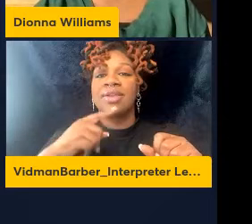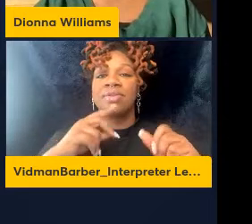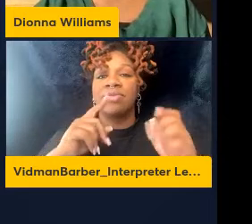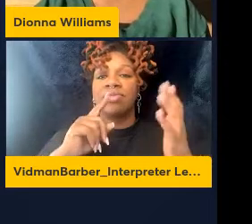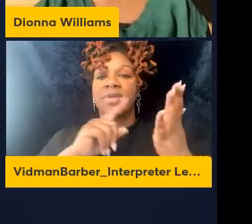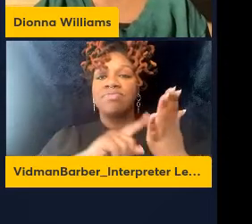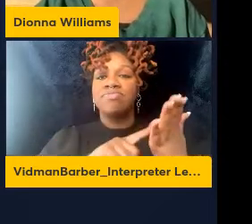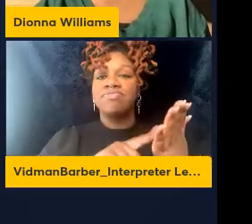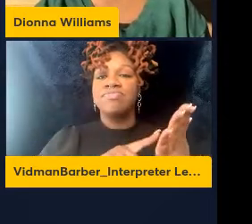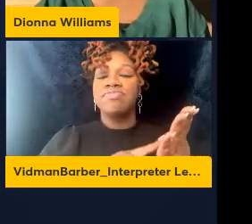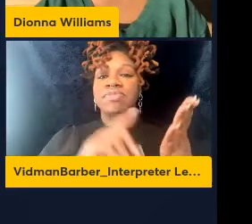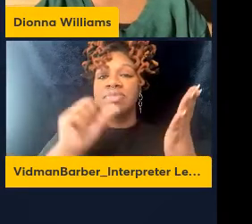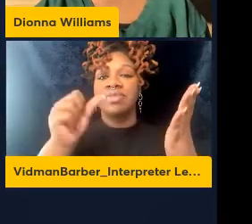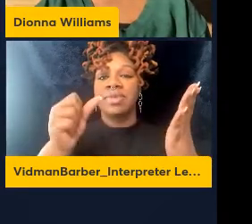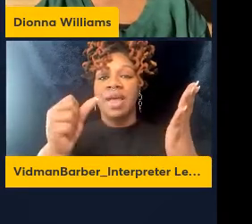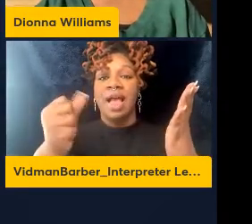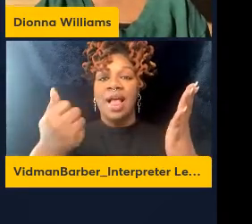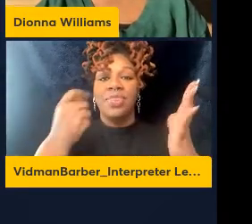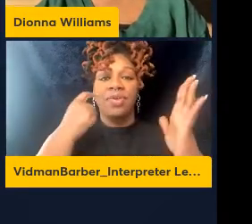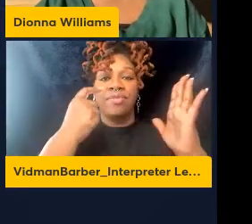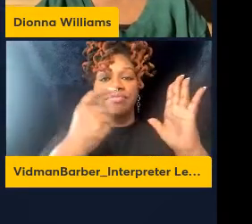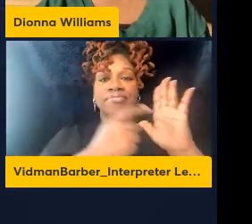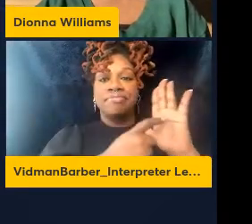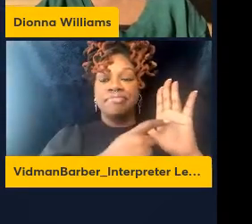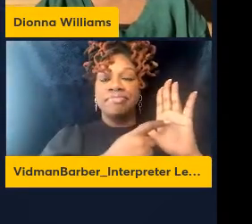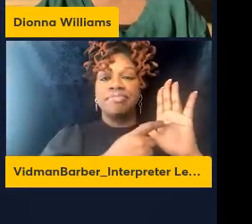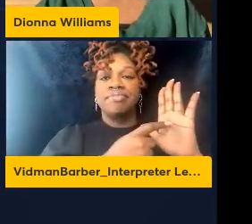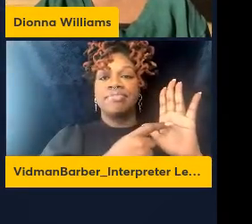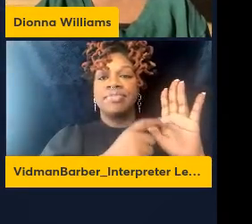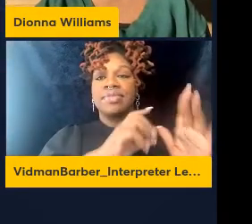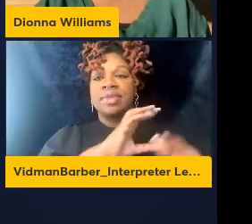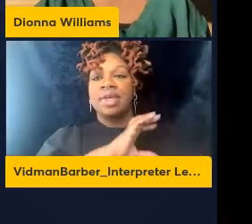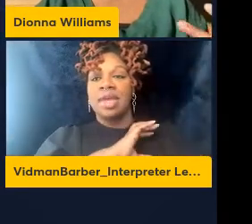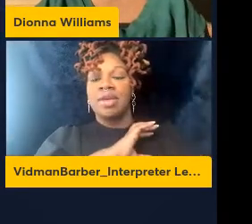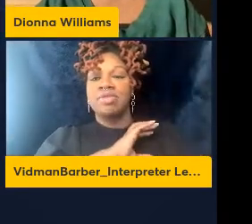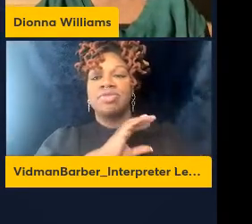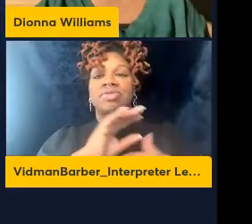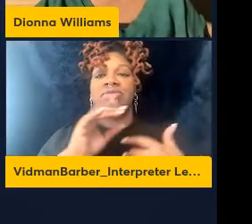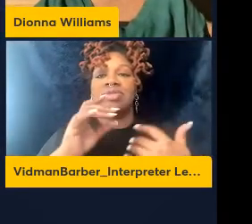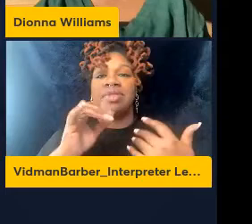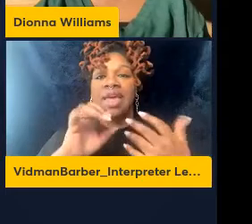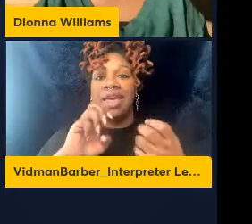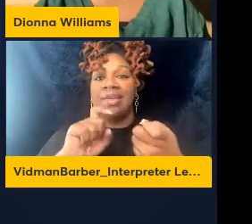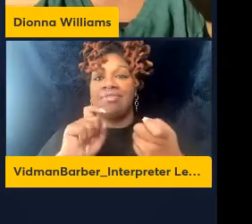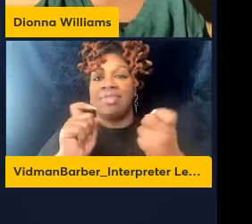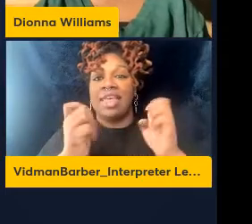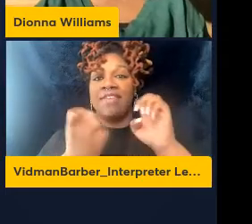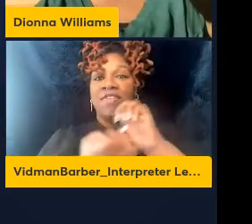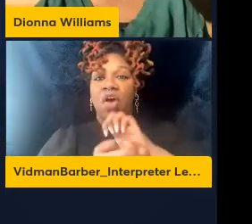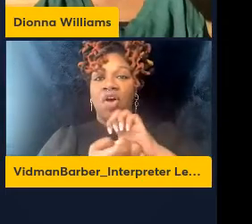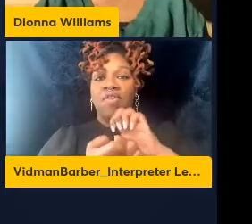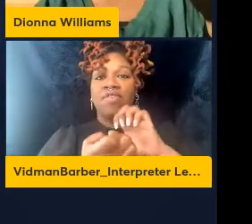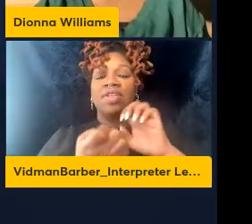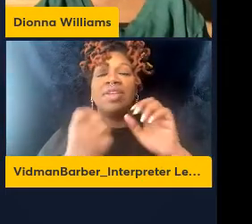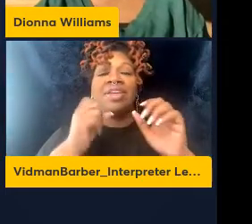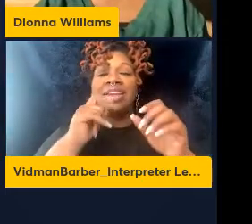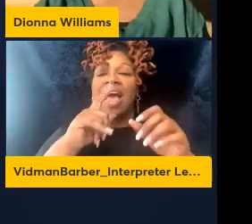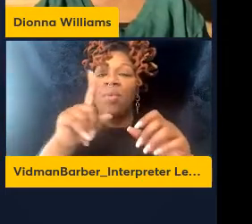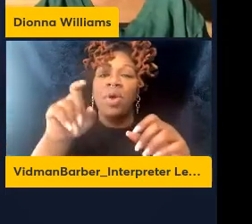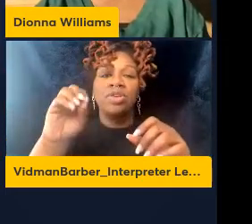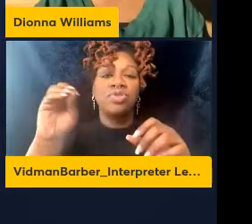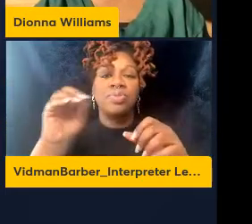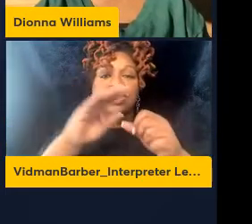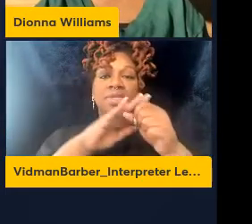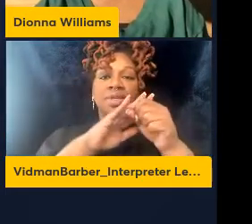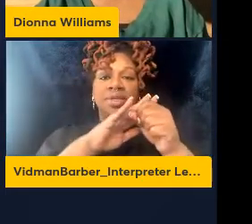markers and antiviral markers involved in the interferon pathway that are, again, not fully suppressed when you have